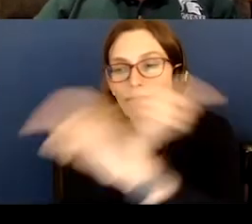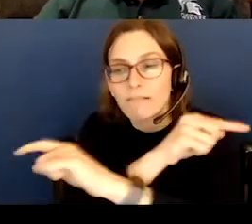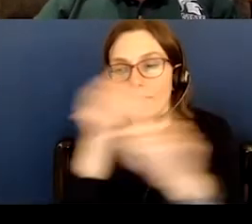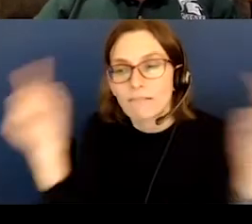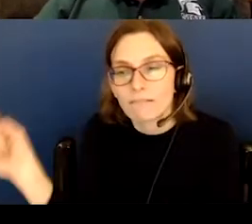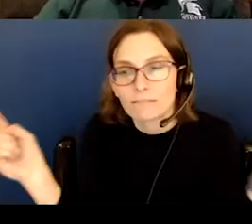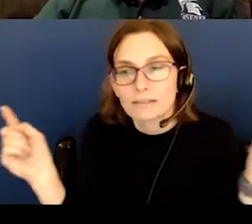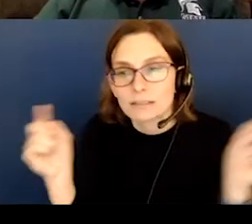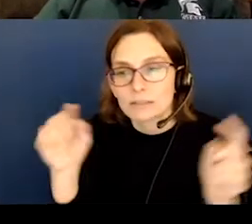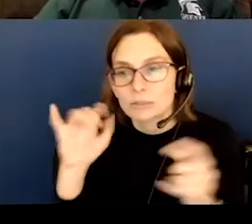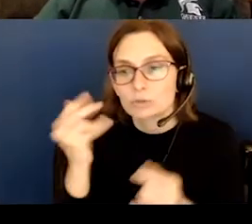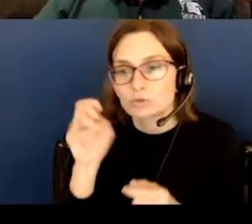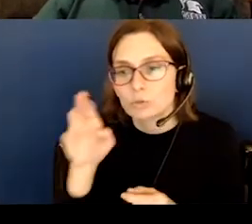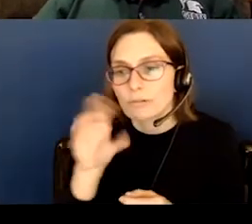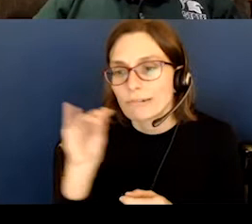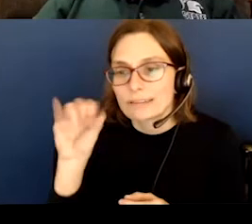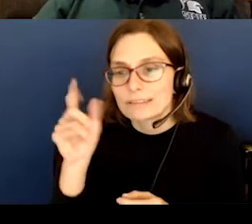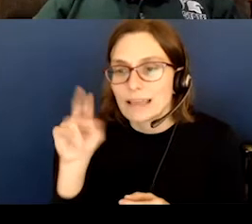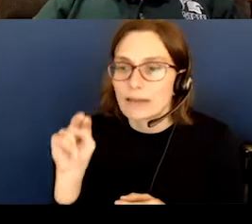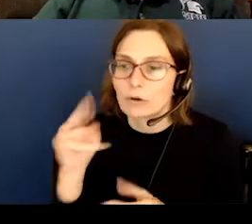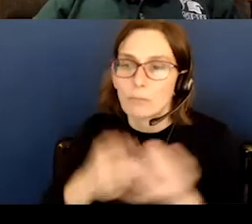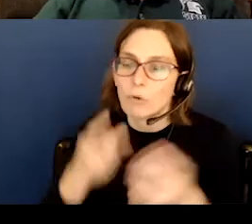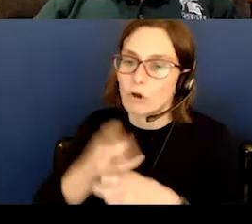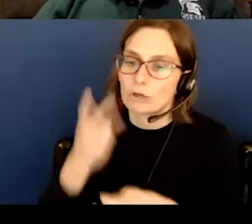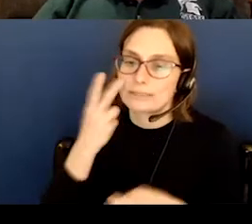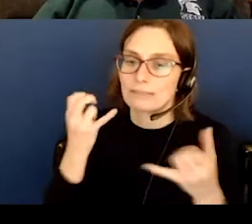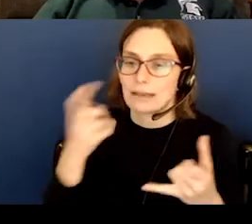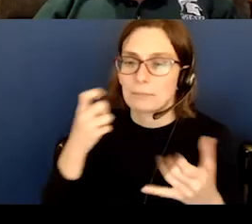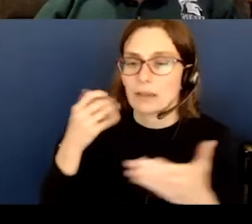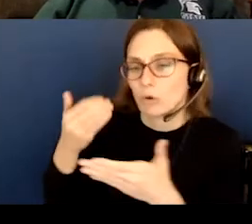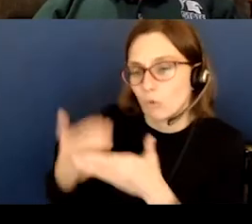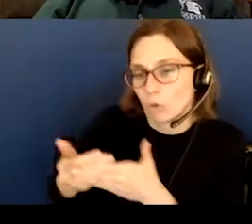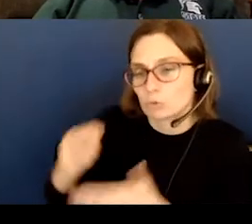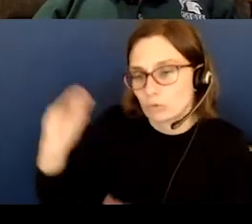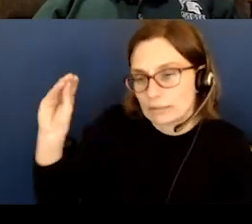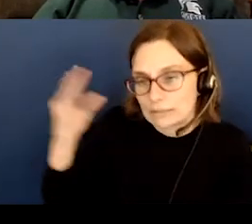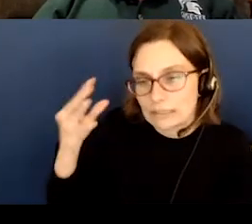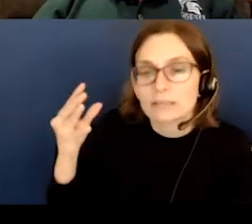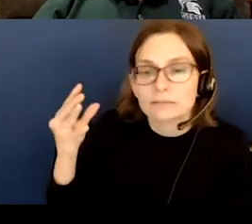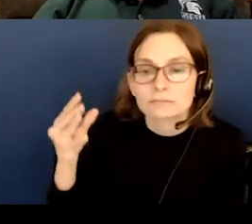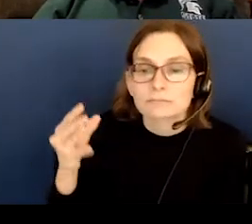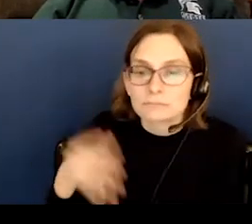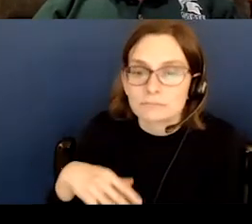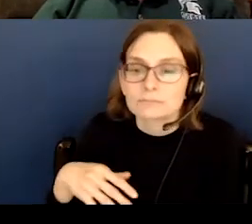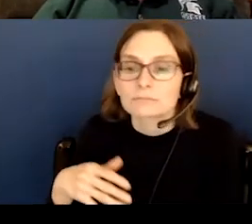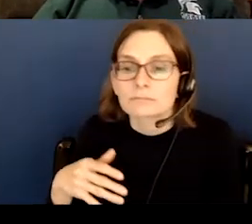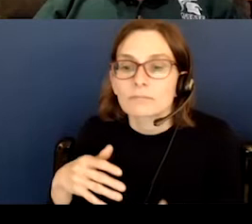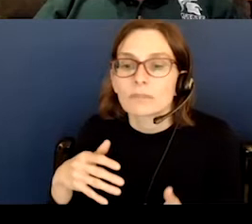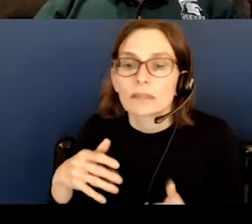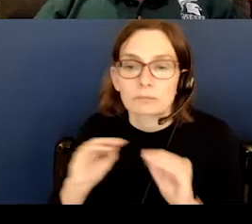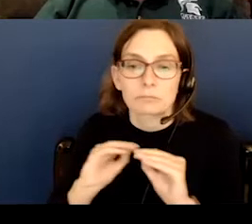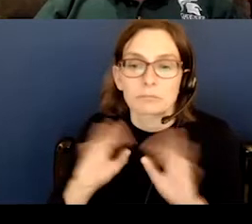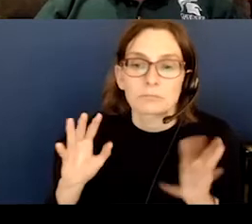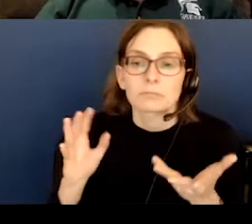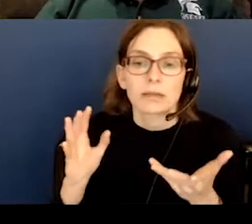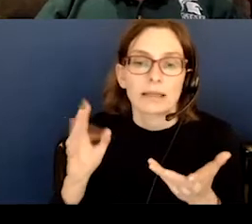really hard to see because they're too close to the sun. But those planets, because they're so bright, I would say are visible for more than